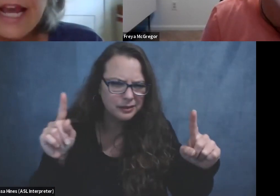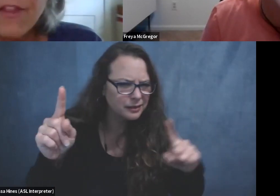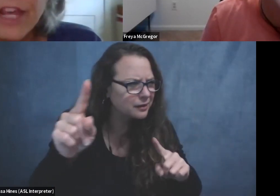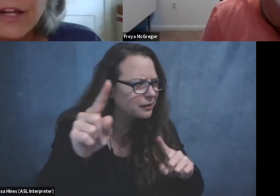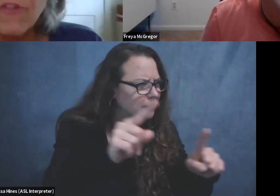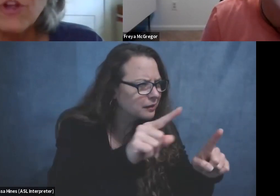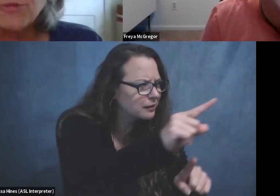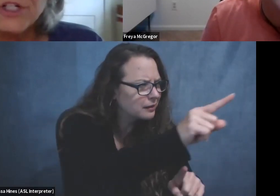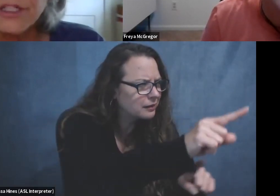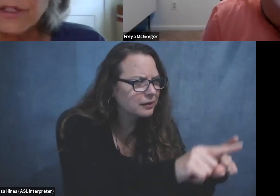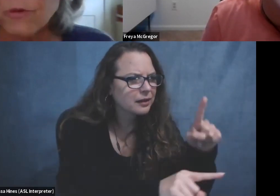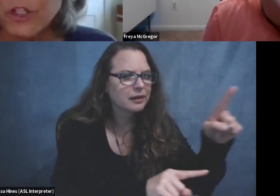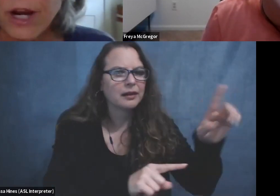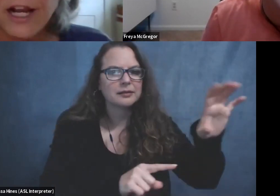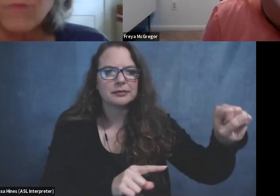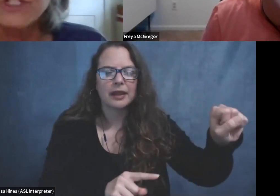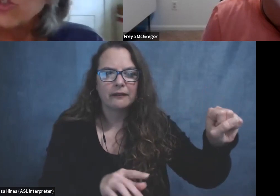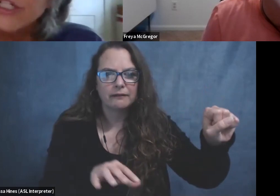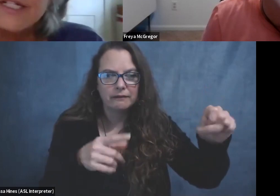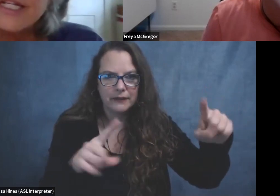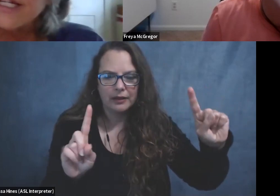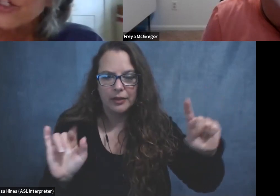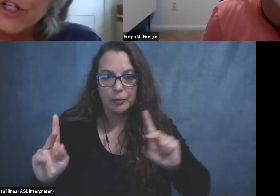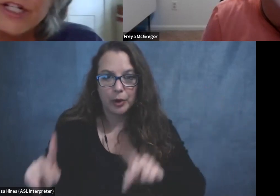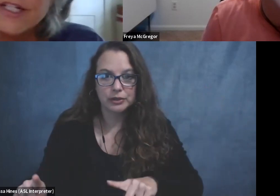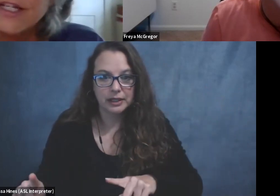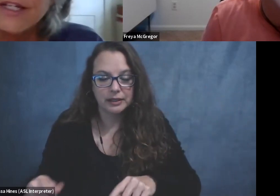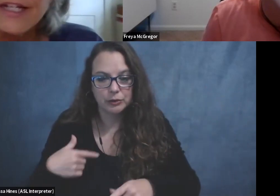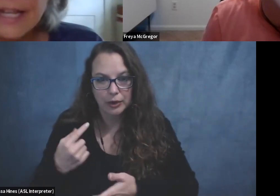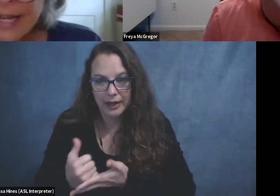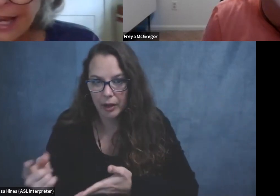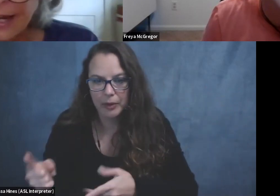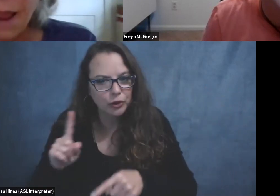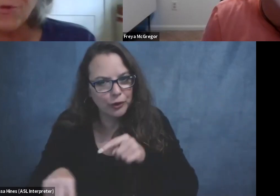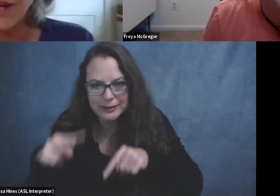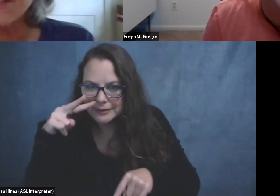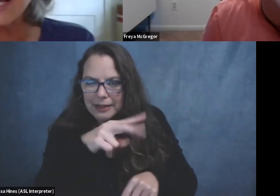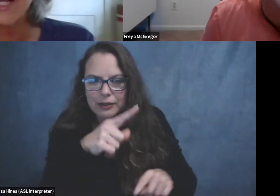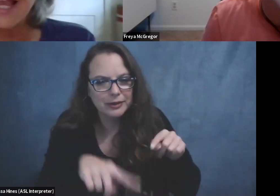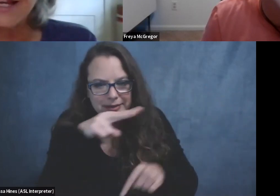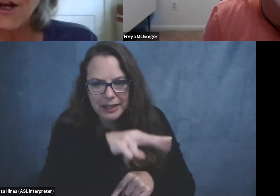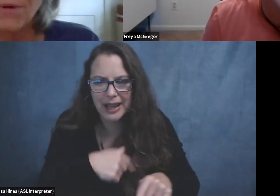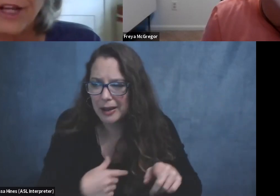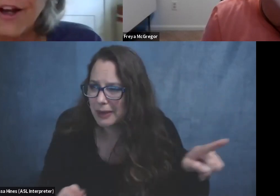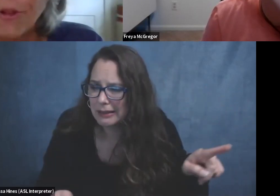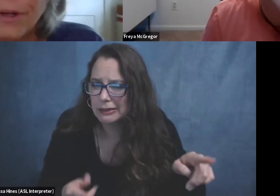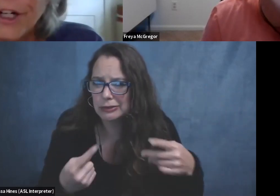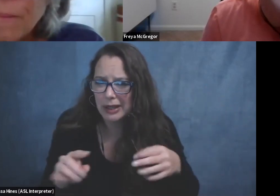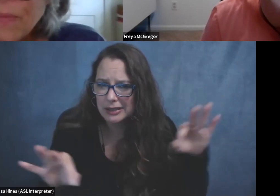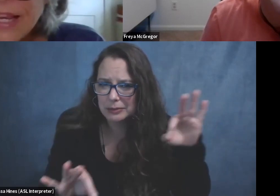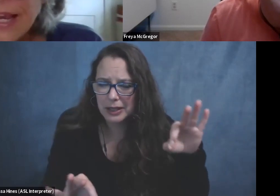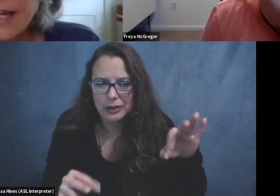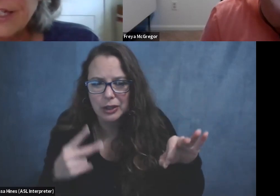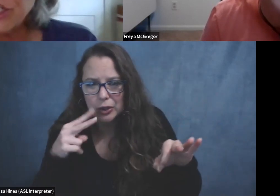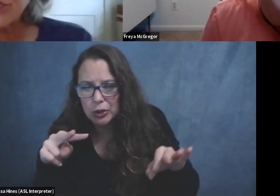it. And then this person I was trying to help just couldn't see it and couldn't see it. And I'm doing everything I can to help her get on the